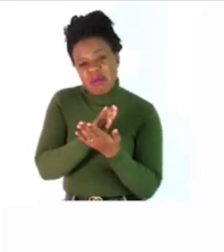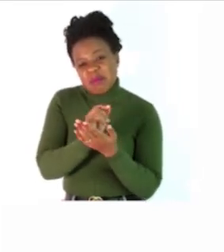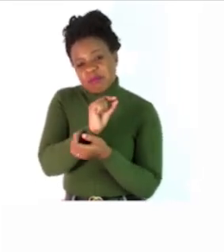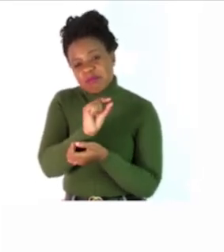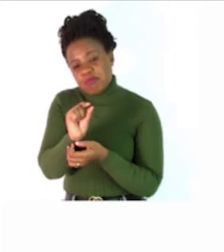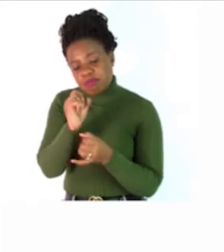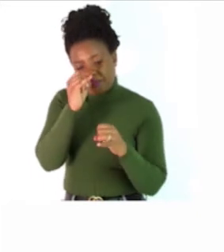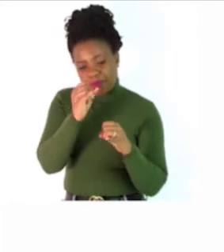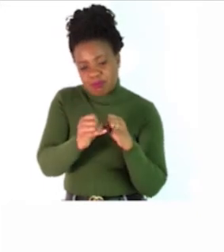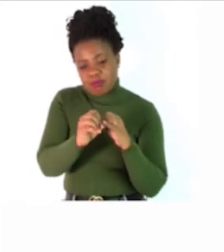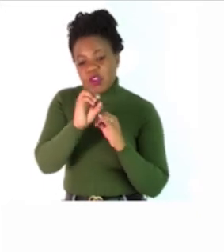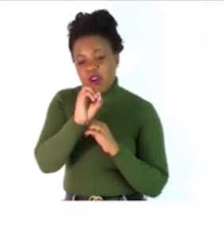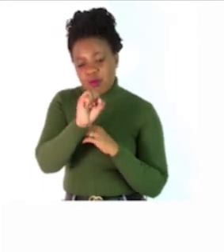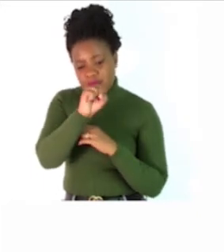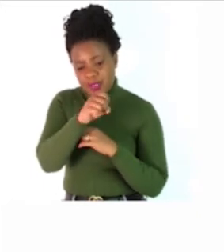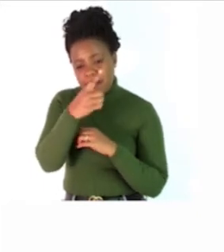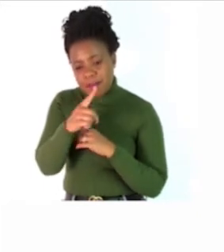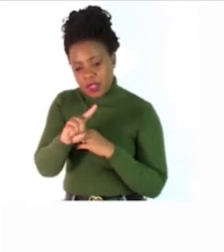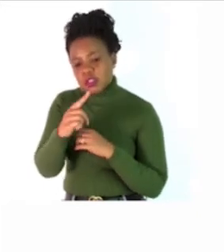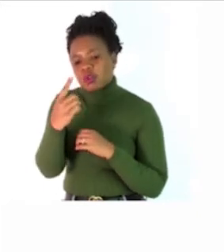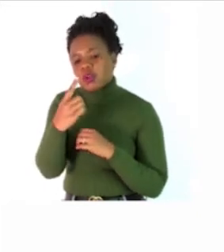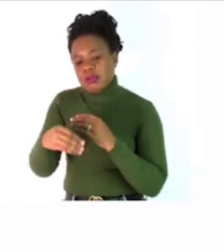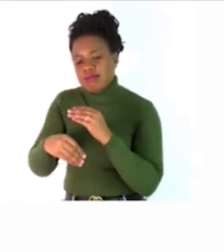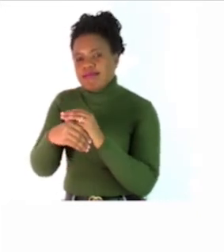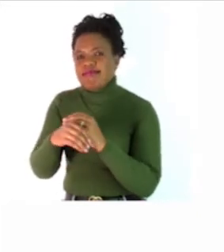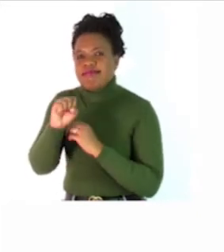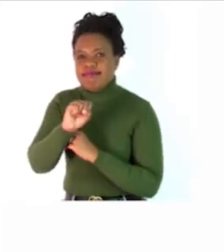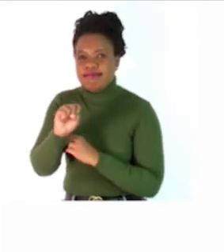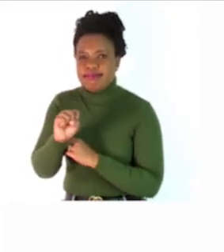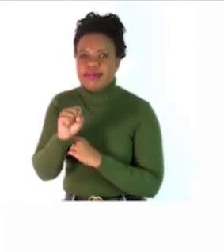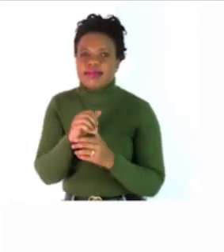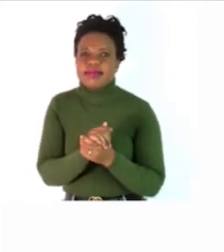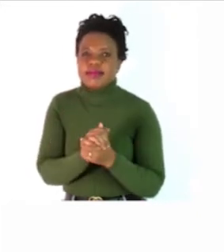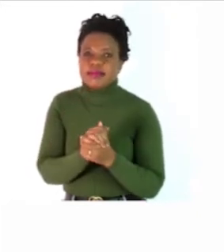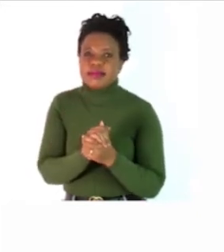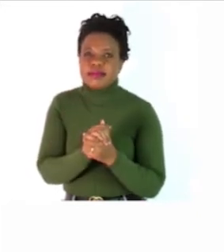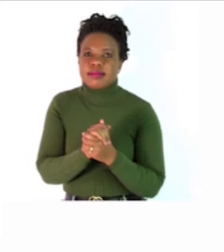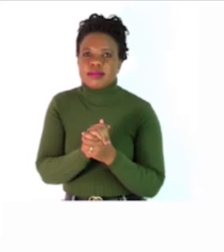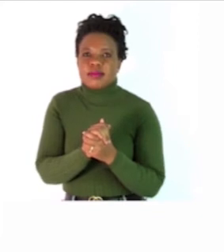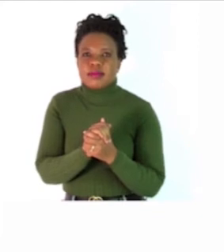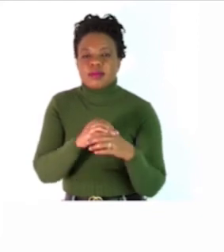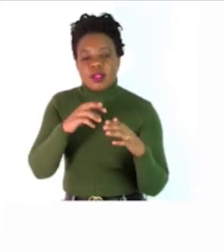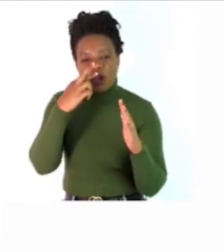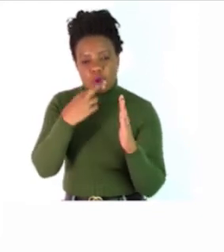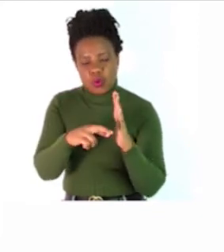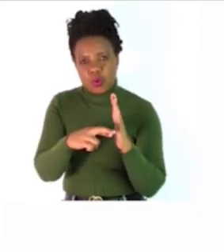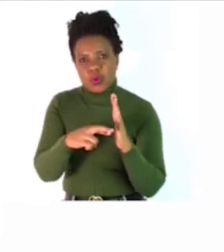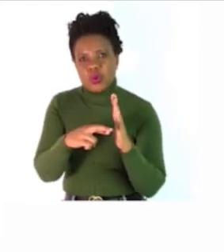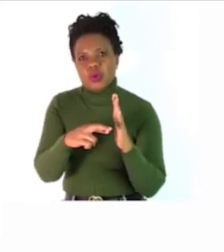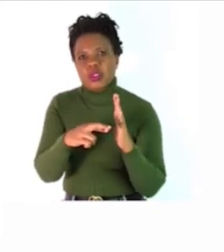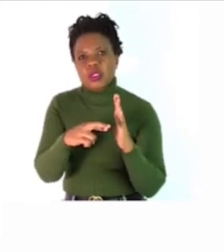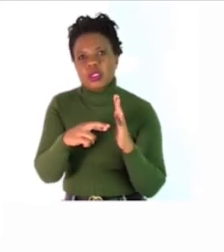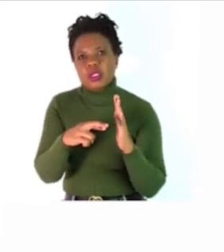we add s in their plural form there are also other nouns that end